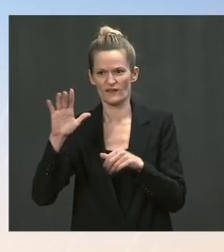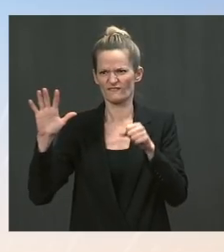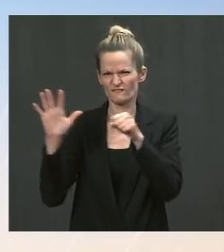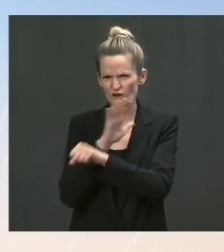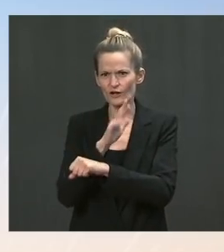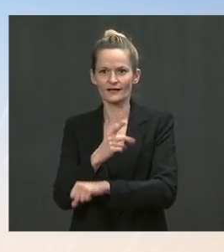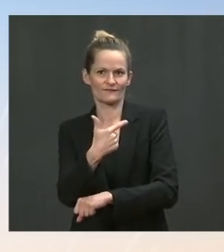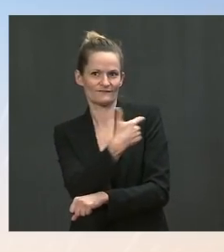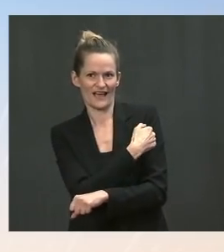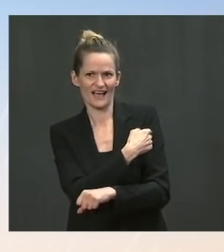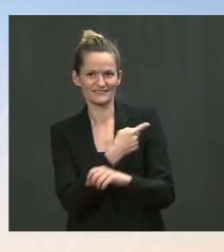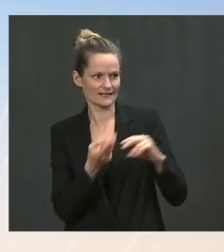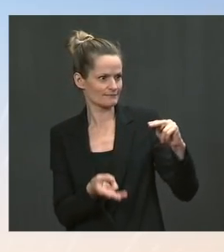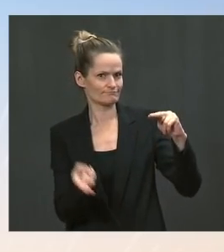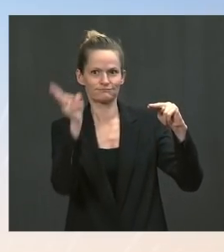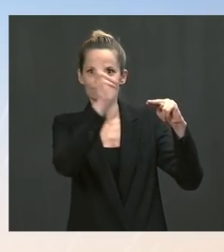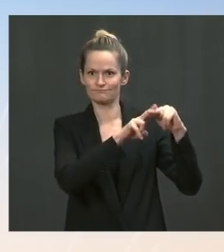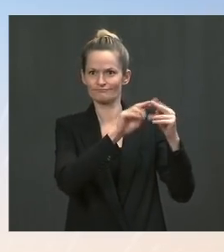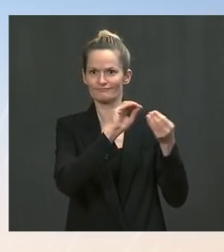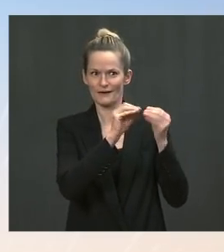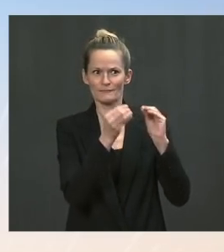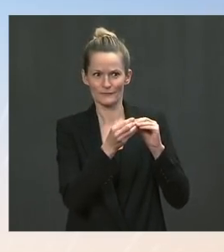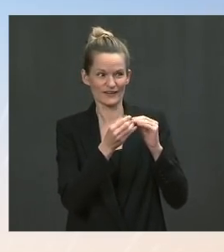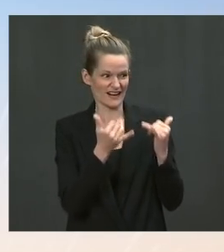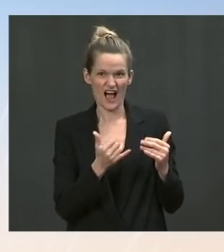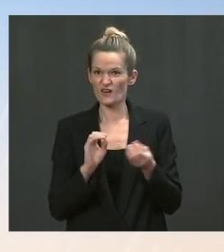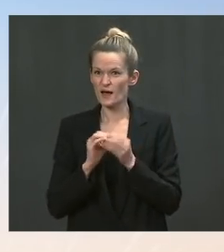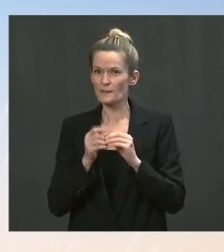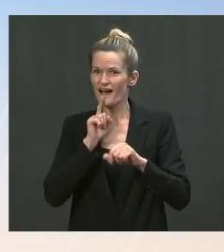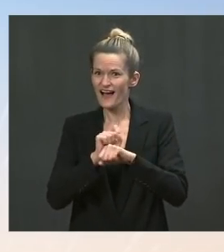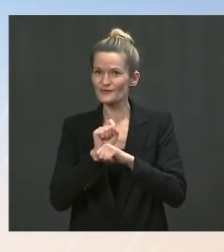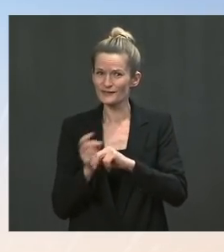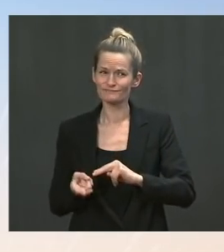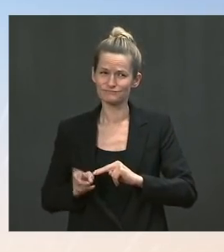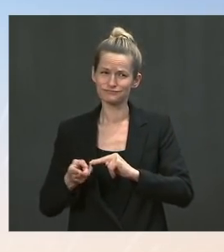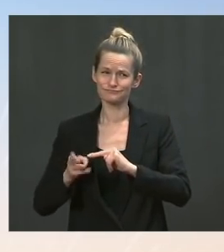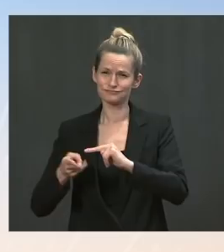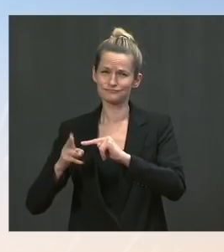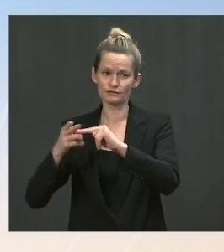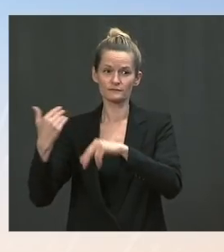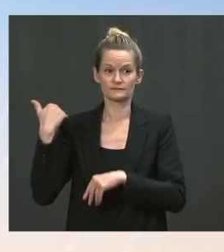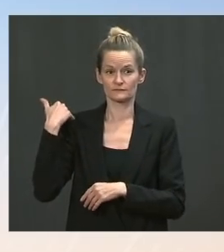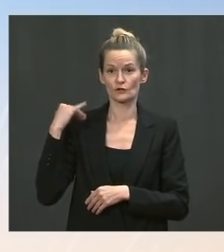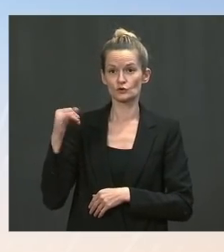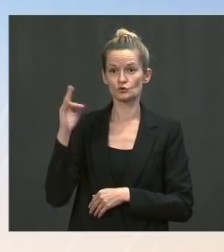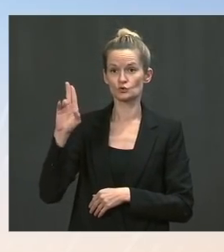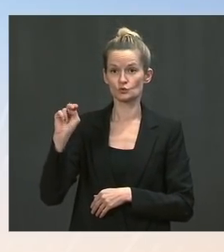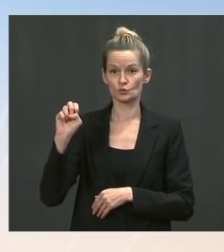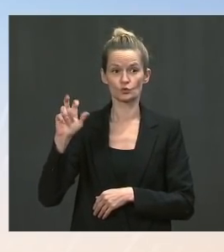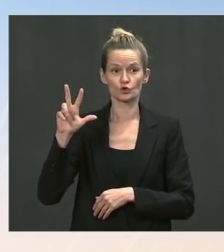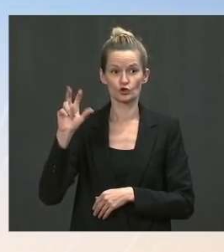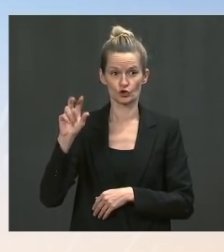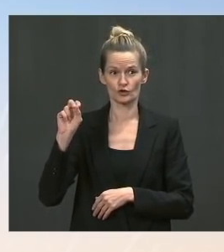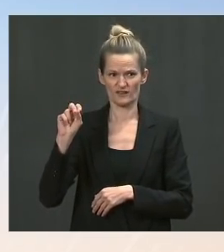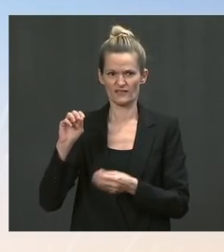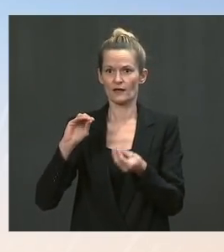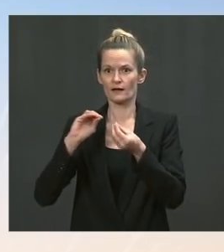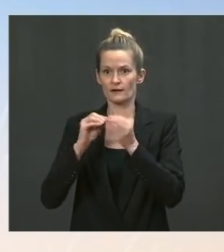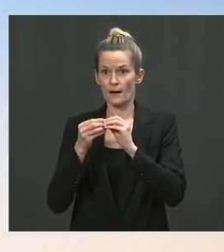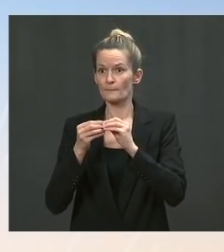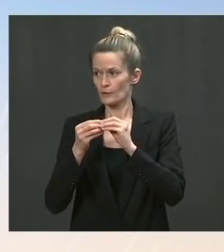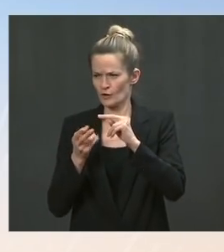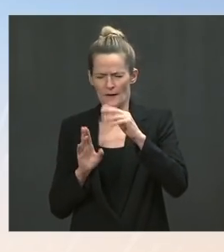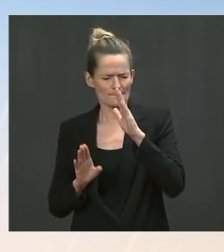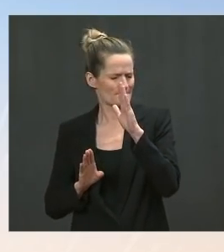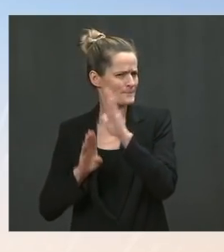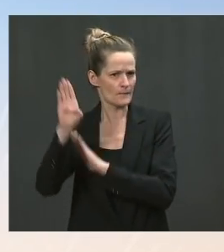,000 total shots. The first time we've done this since June 30th and July 1st. Overall, more than 3.2 million Americans